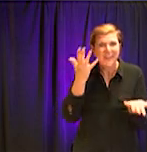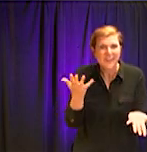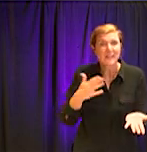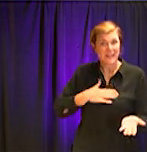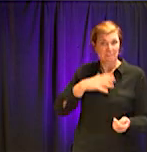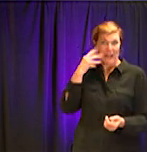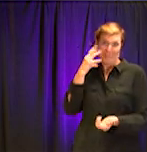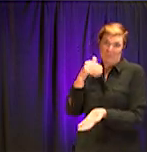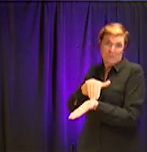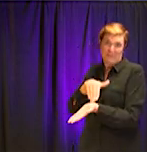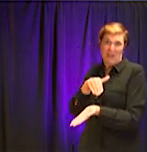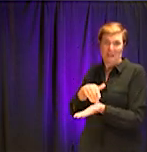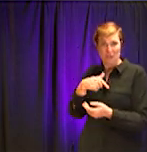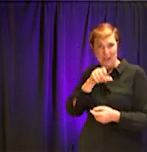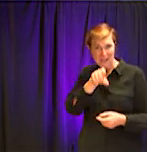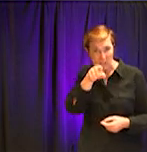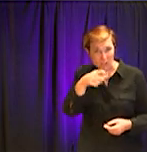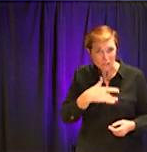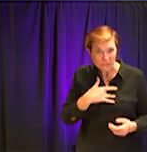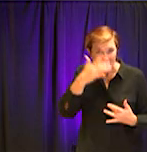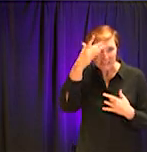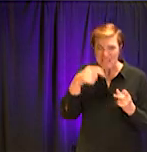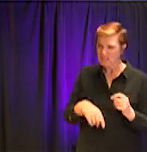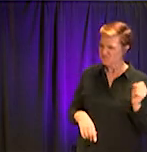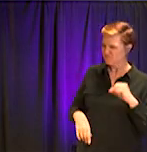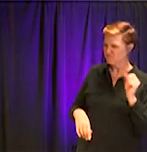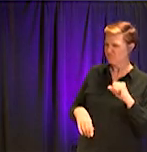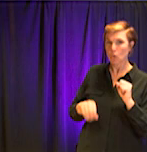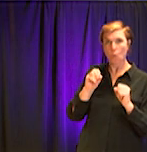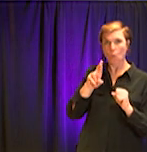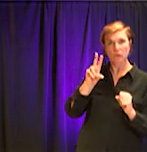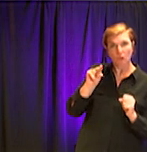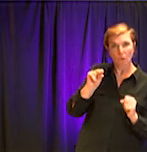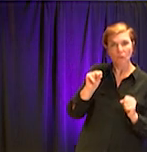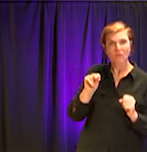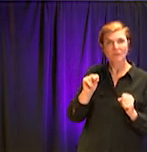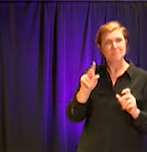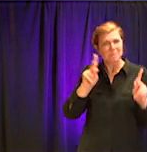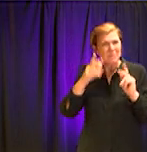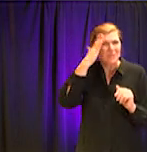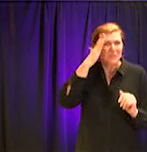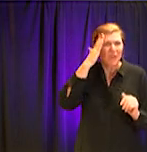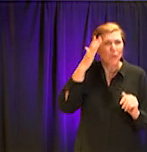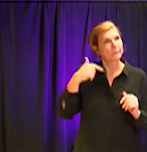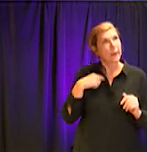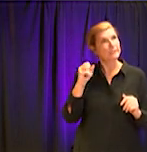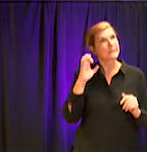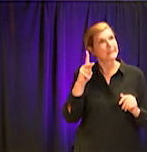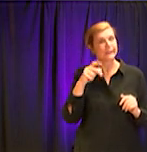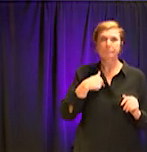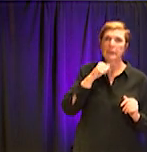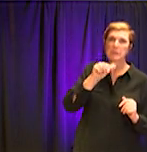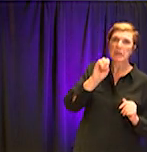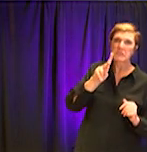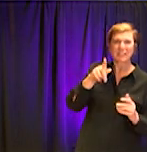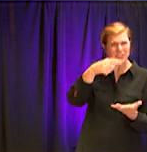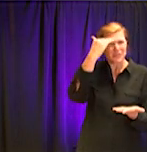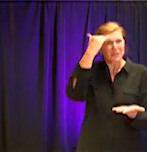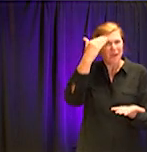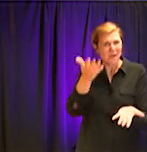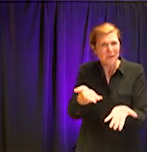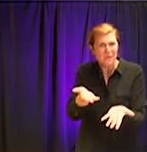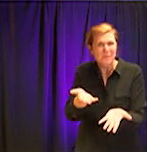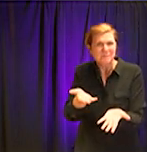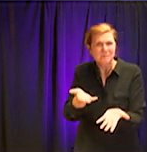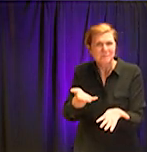And if you, if you're not feeling well, if you develop a fever, if you start to develop a cough, um, it is reasonable if you have a